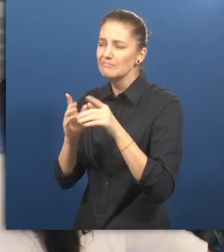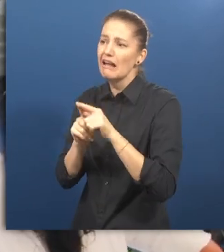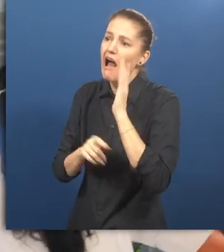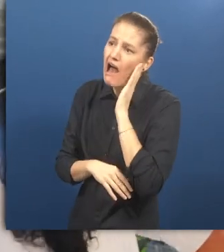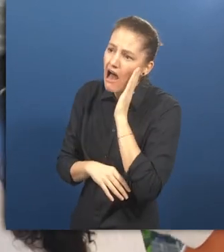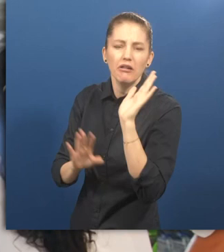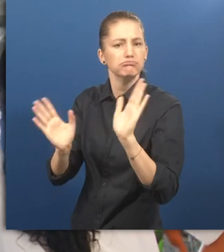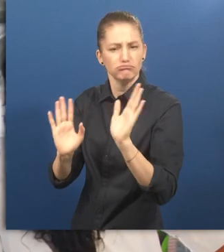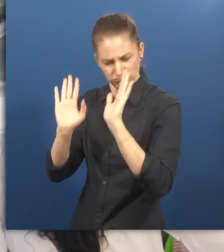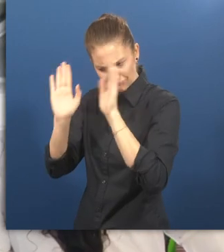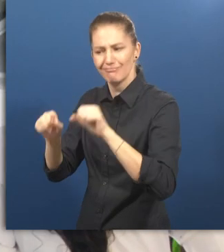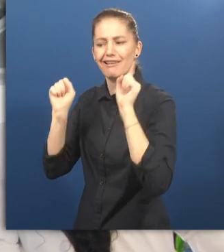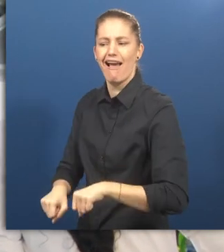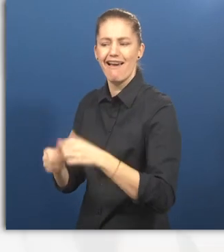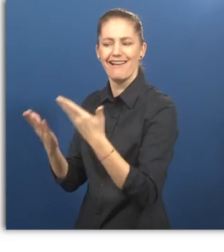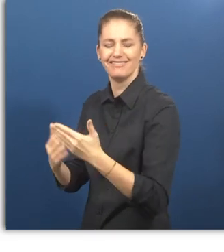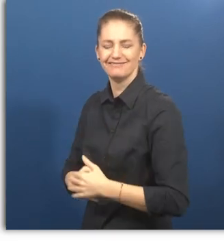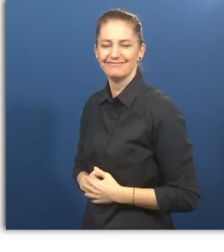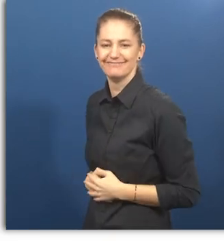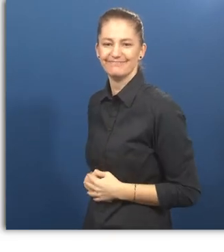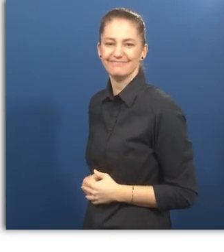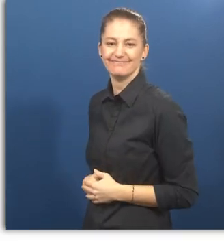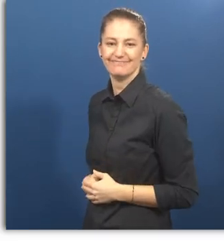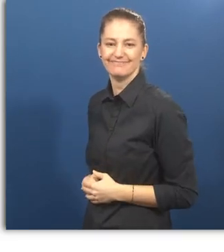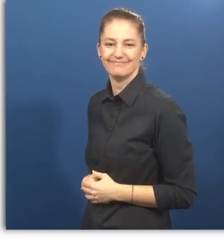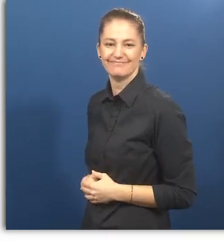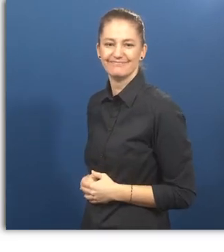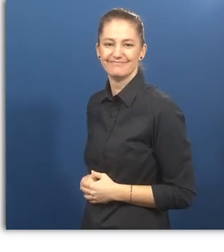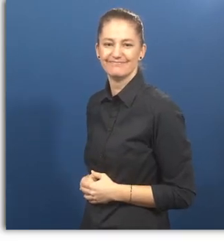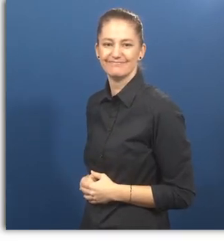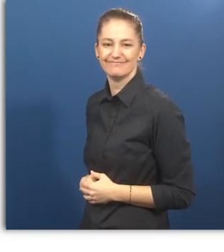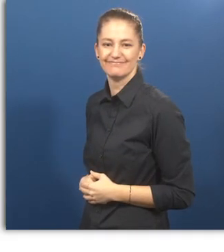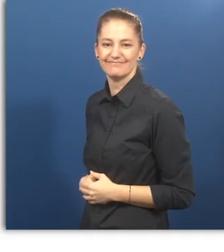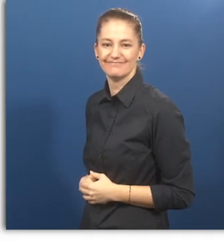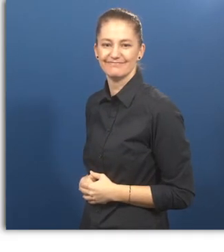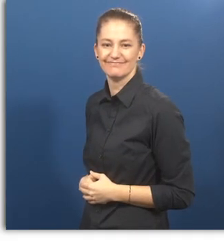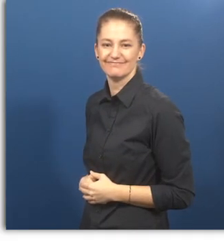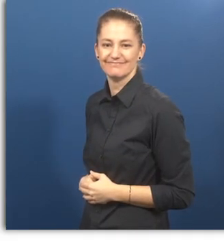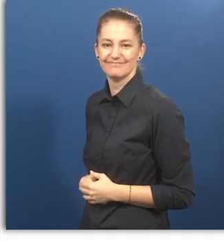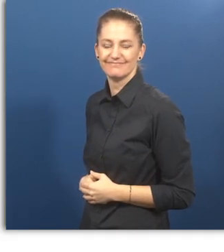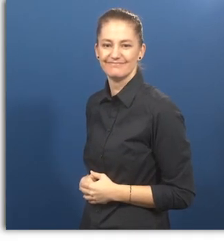no significa incapacidad. Zero Project for a world without barriers.